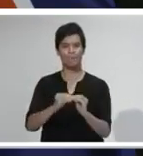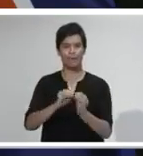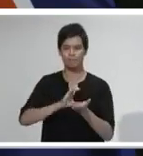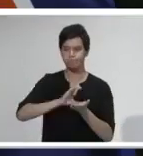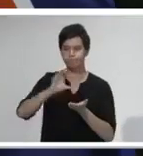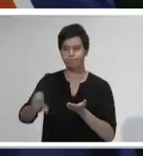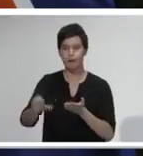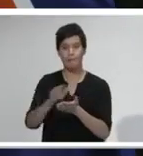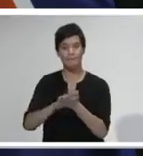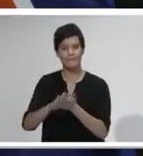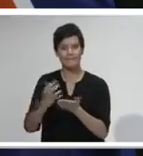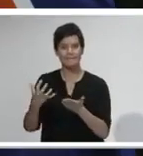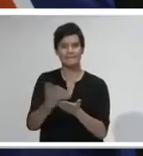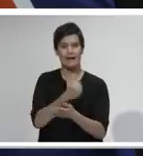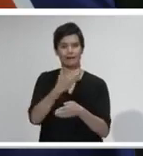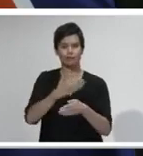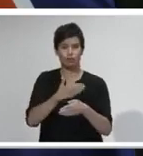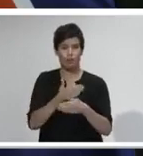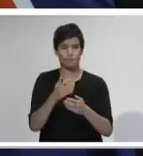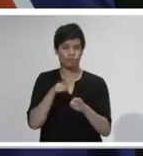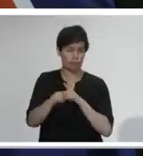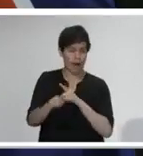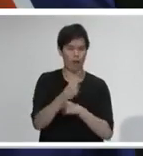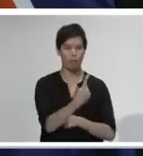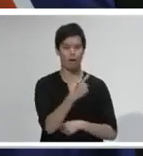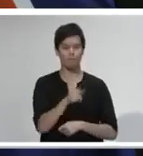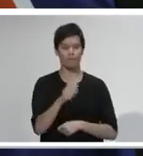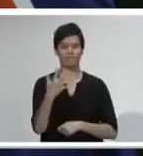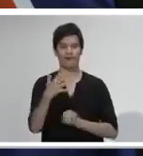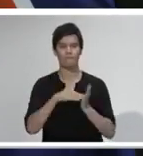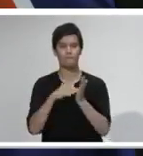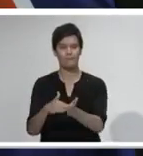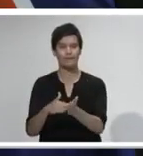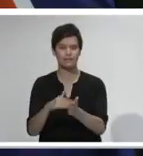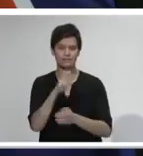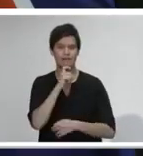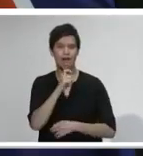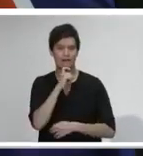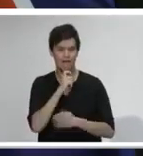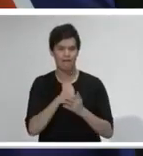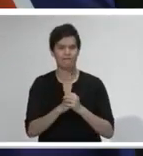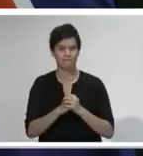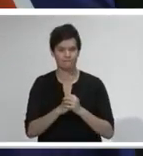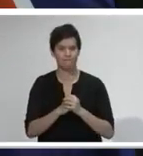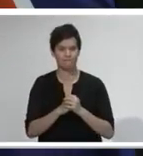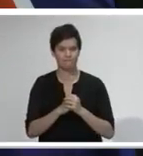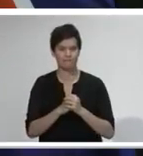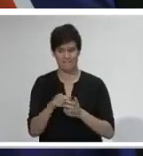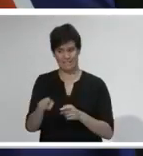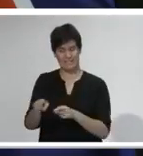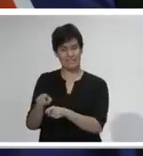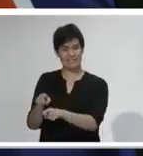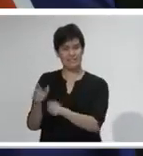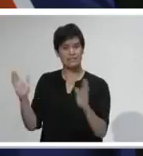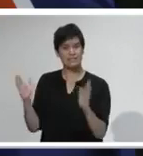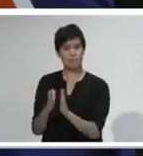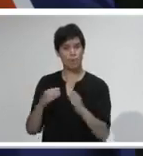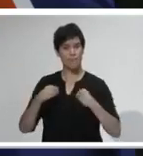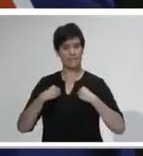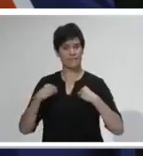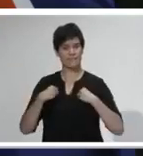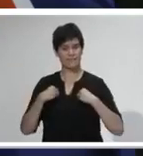applications and giving their all to keep their staff, who many of them consider their family, connected to work.